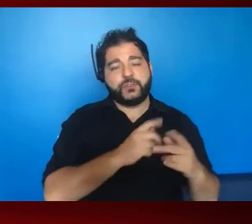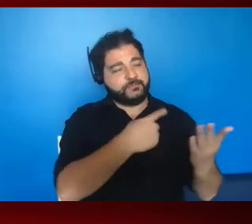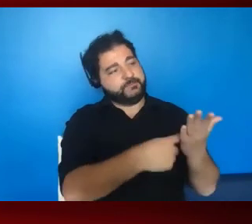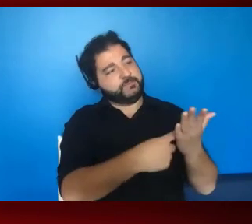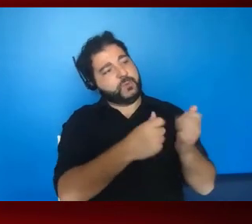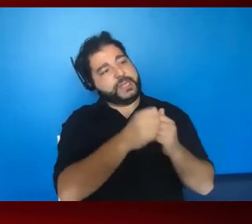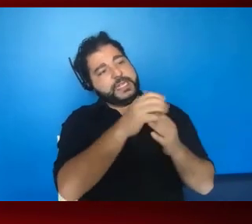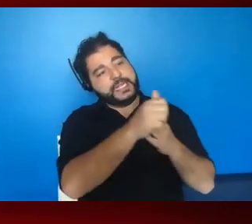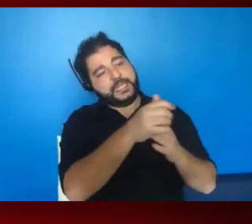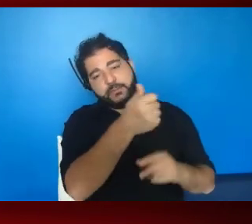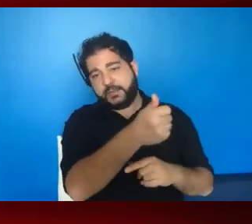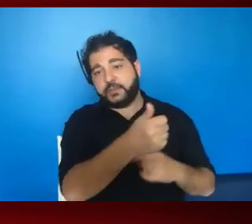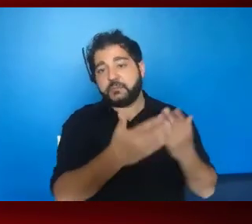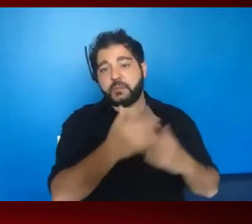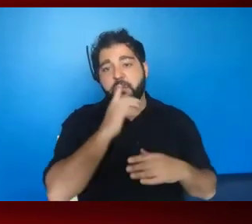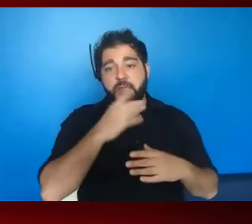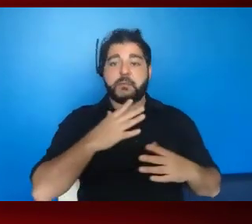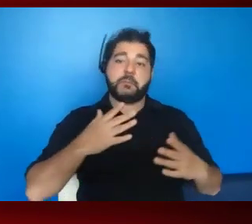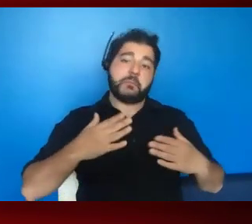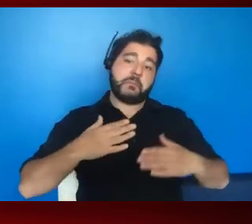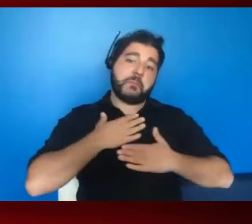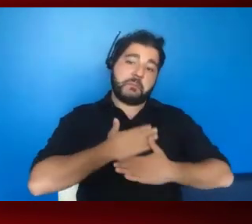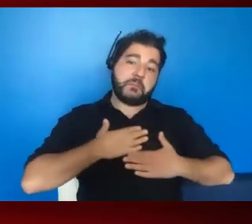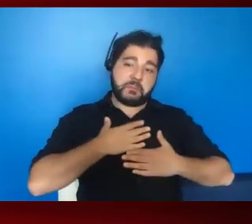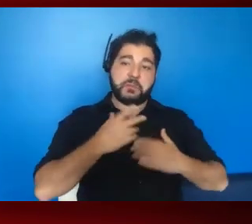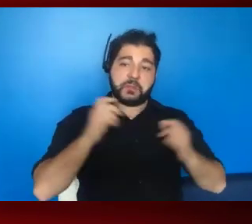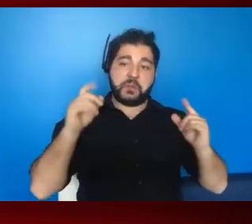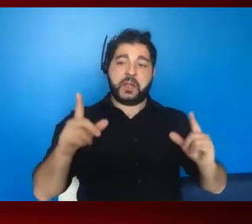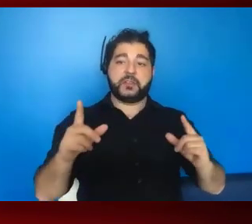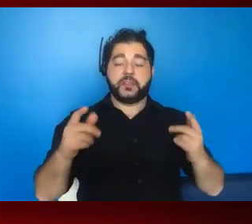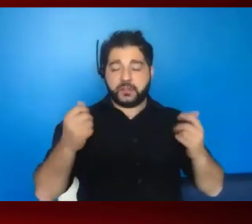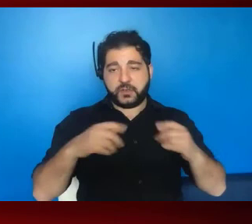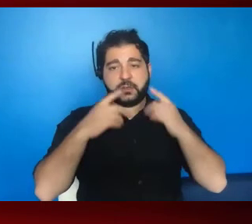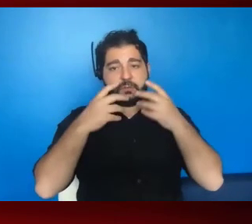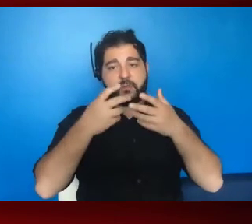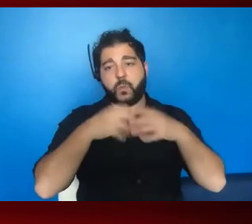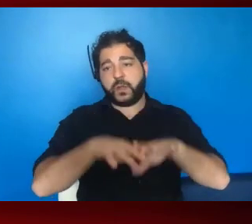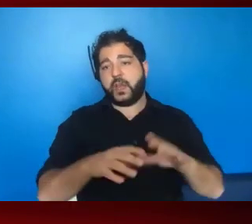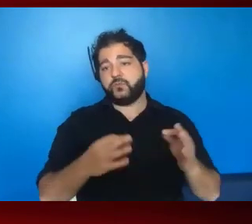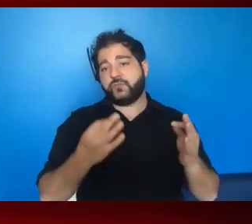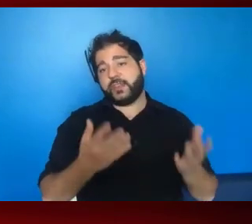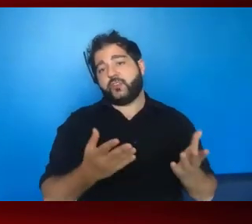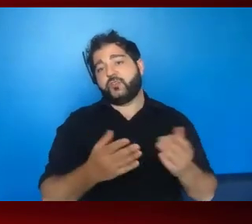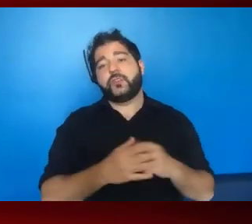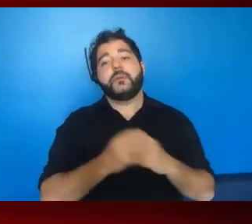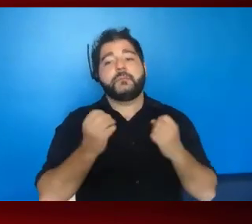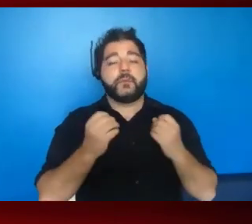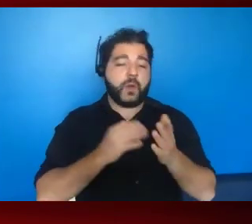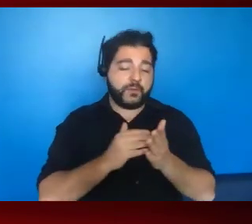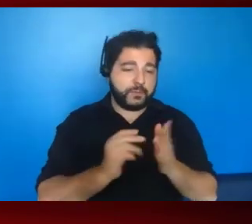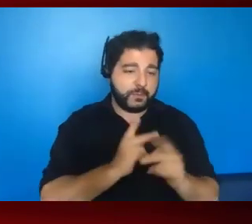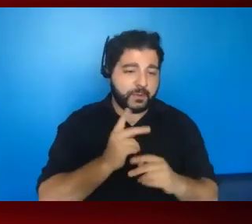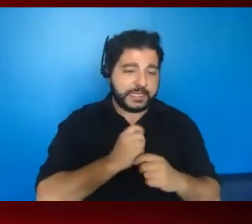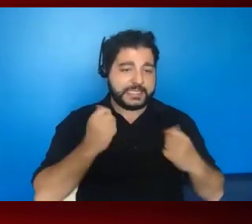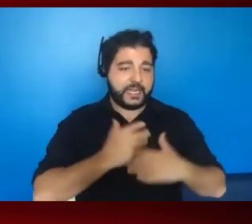themselves, because you might be pleasantly surprised and it could get worked out right there. A lot of times people are intimidated or they don't want to